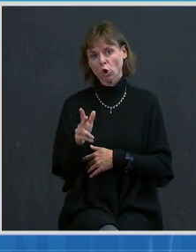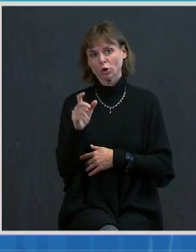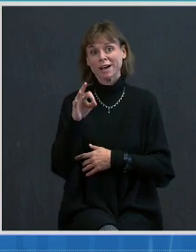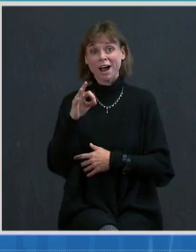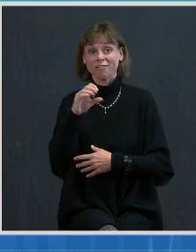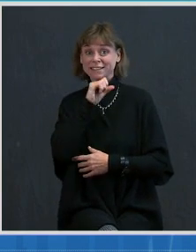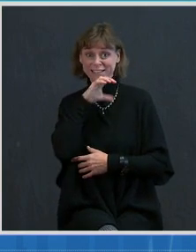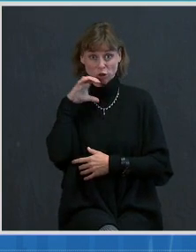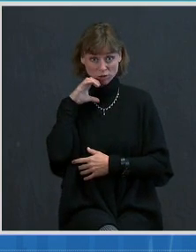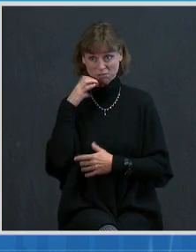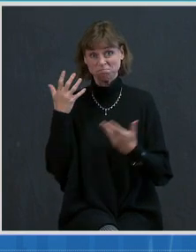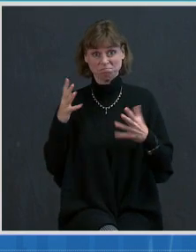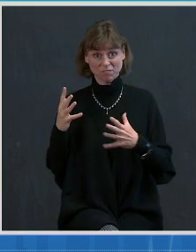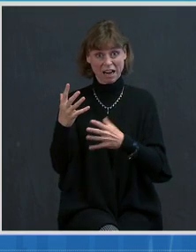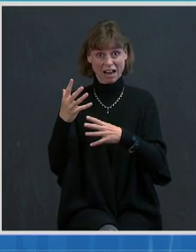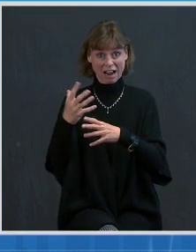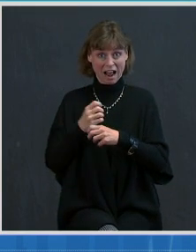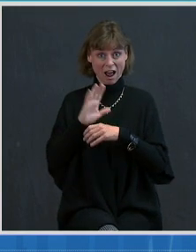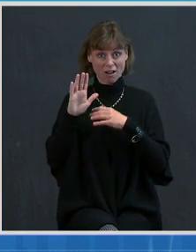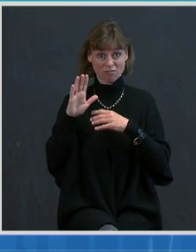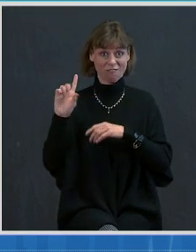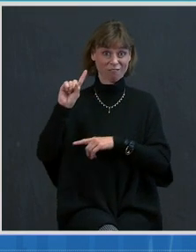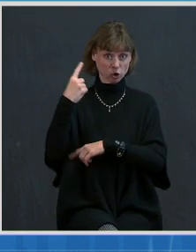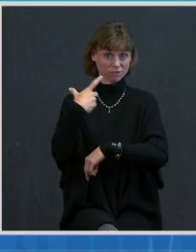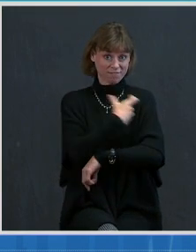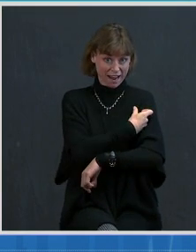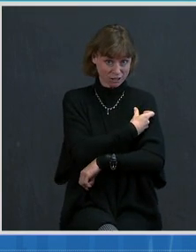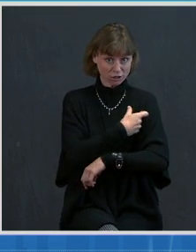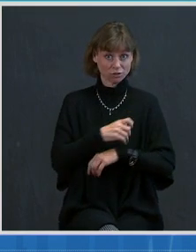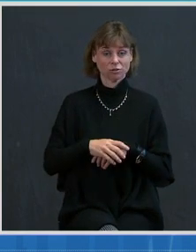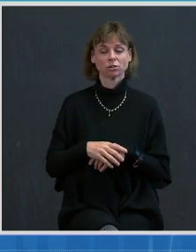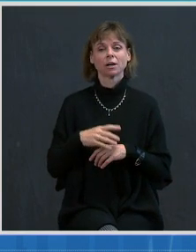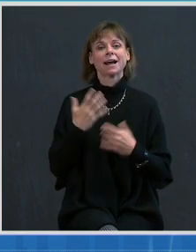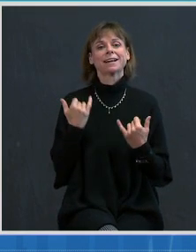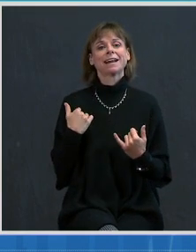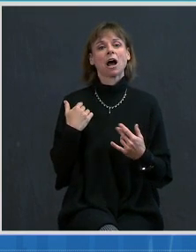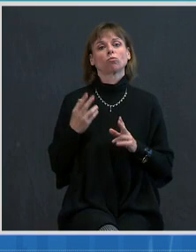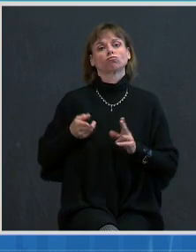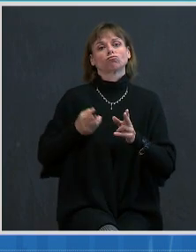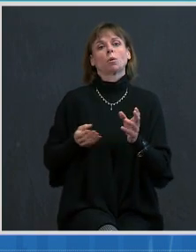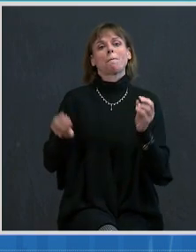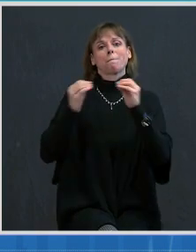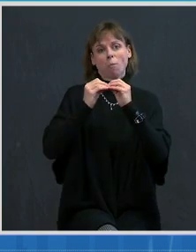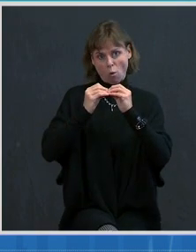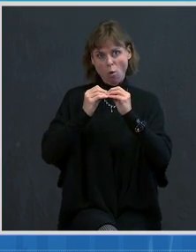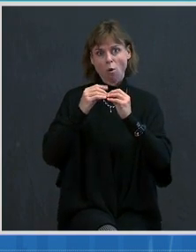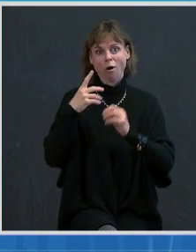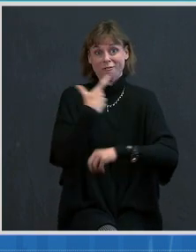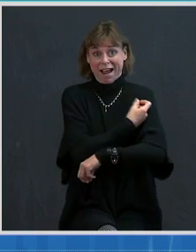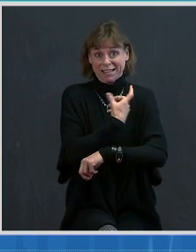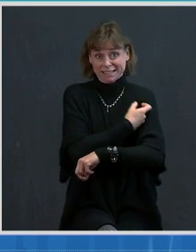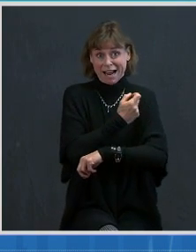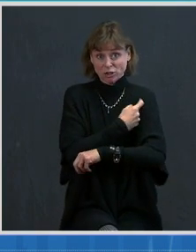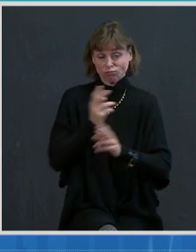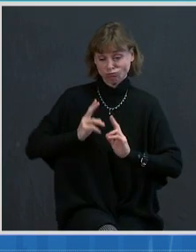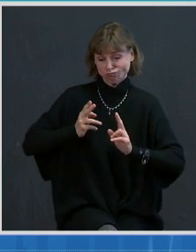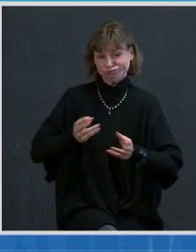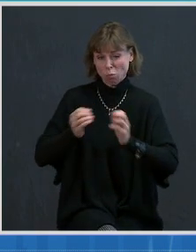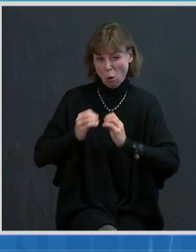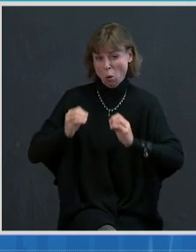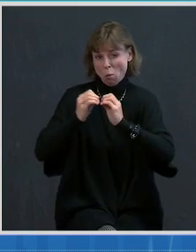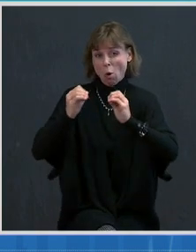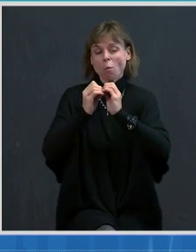And we are accelerating vaccinations in anticipation of meeting the President's goal, being ready to be open up all